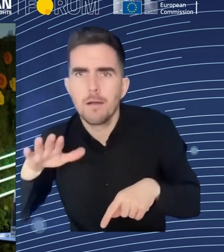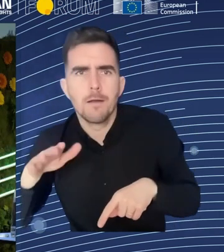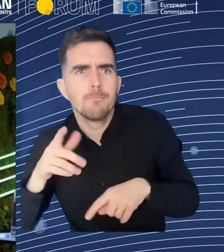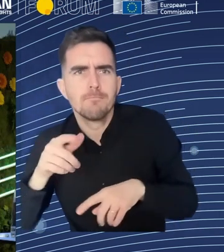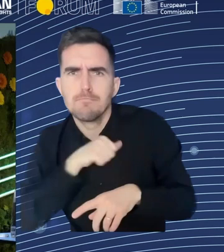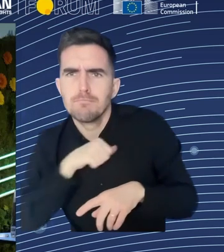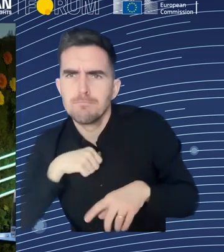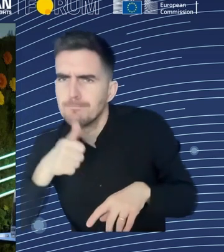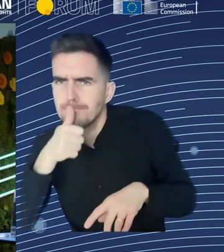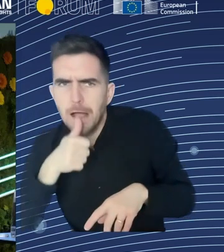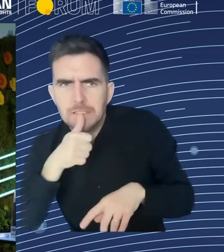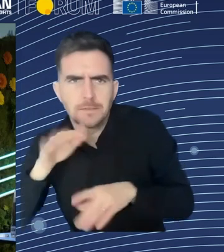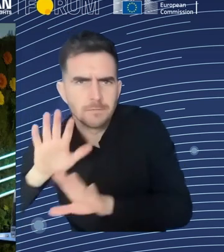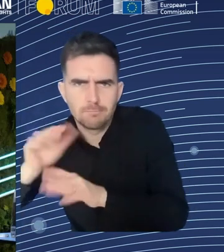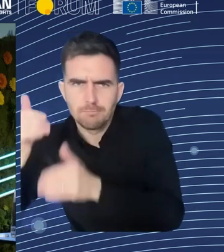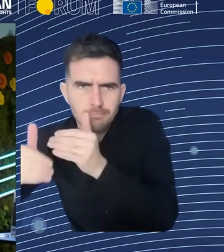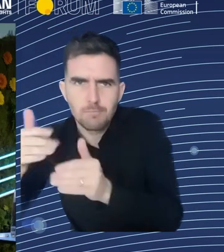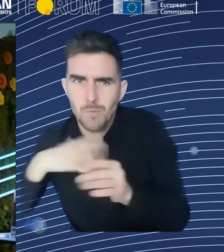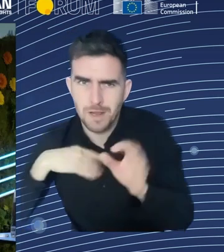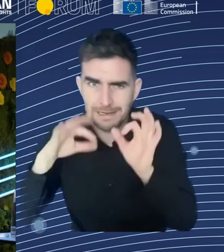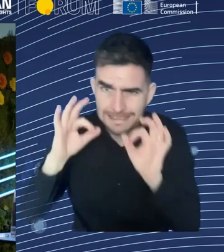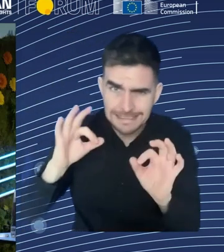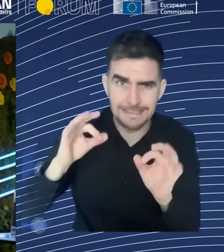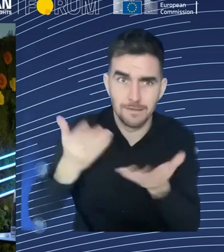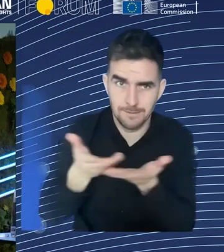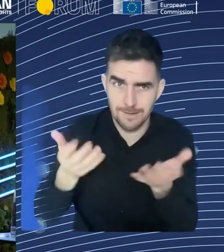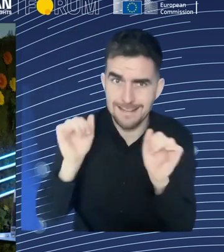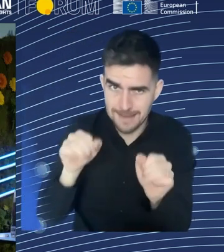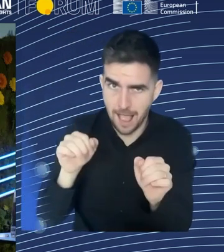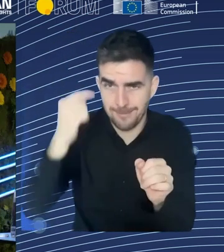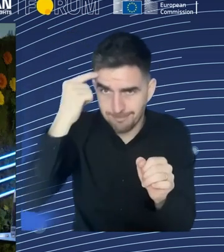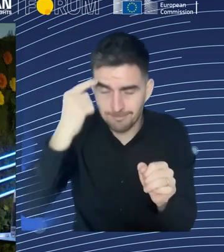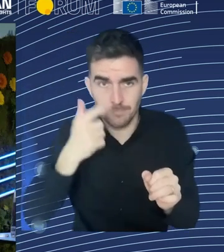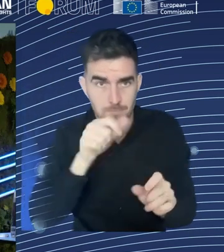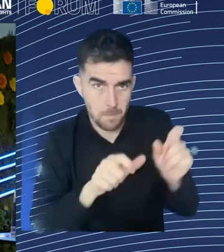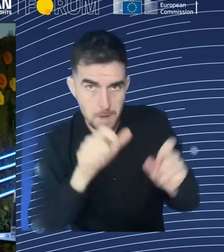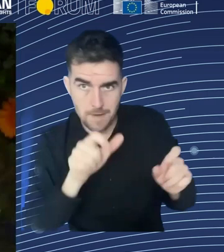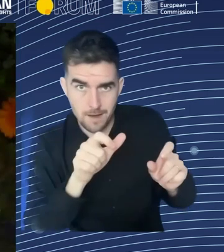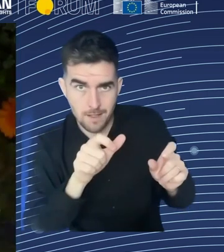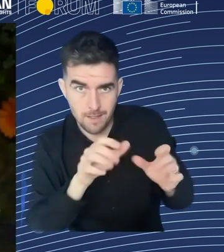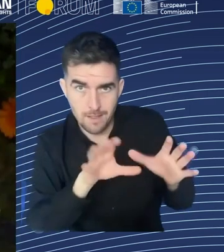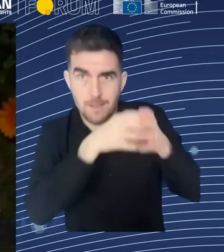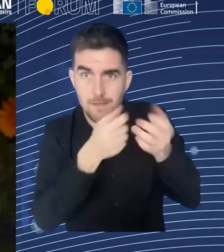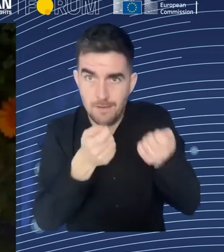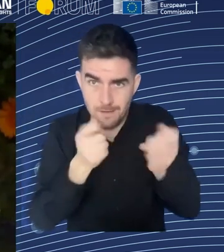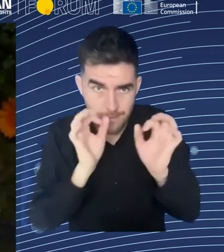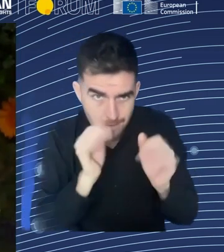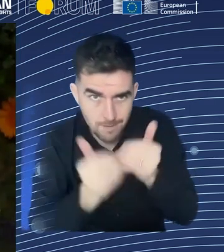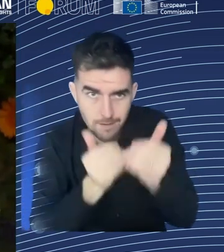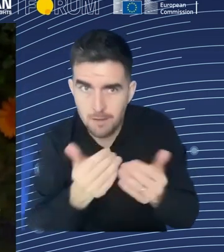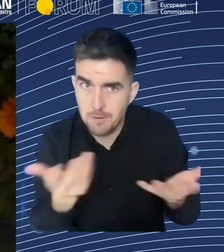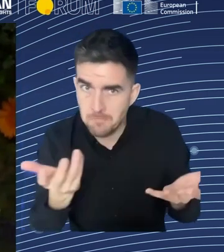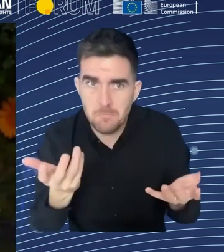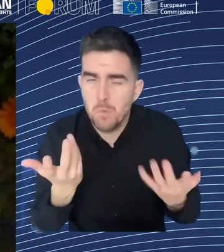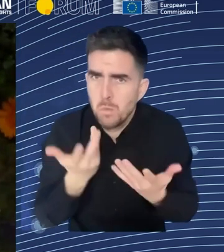liability regime under a new legislative framework, won't actually be able to address those specific gaps. The Platform Work Directive, on the other